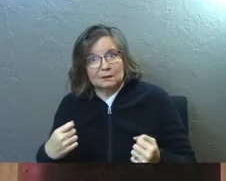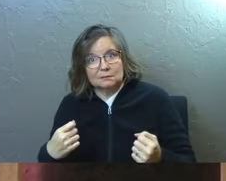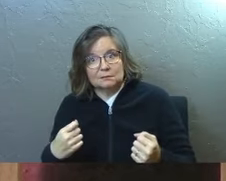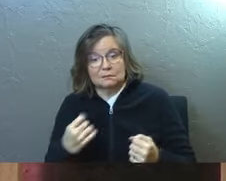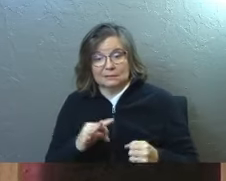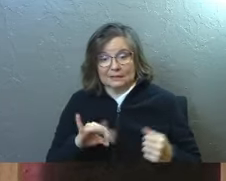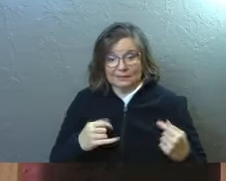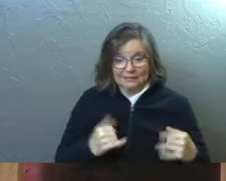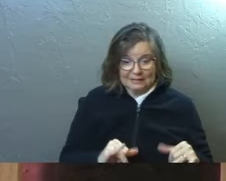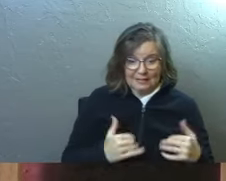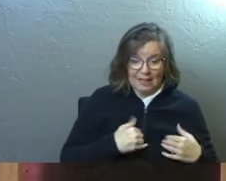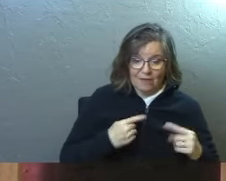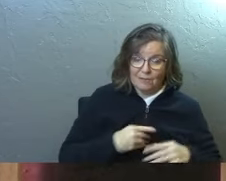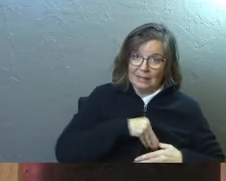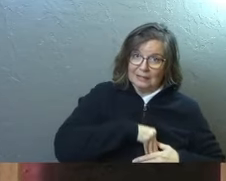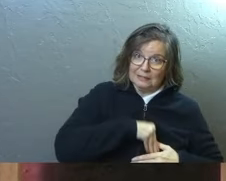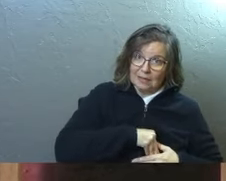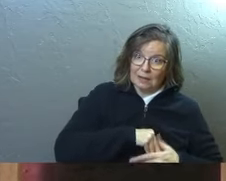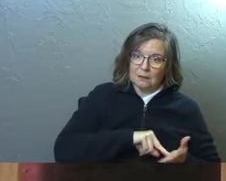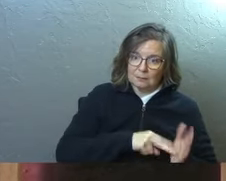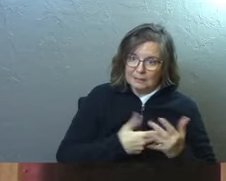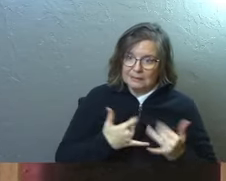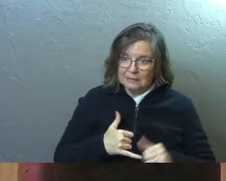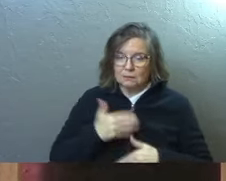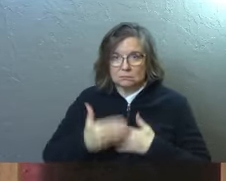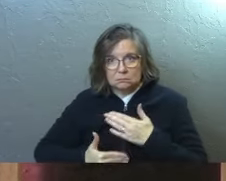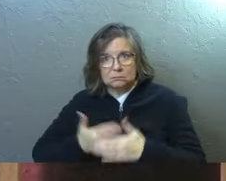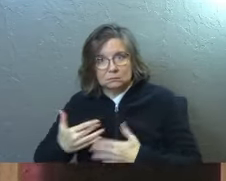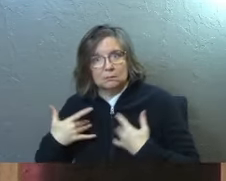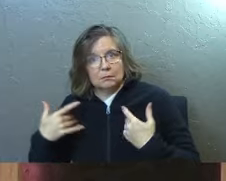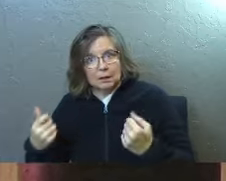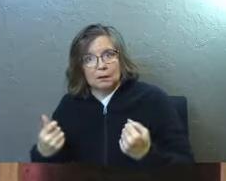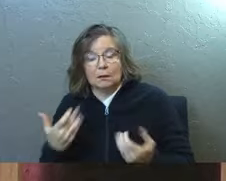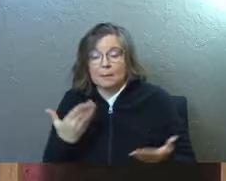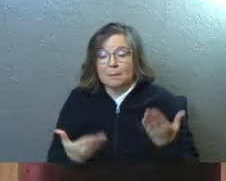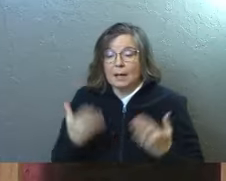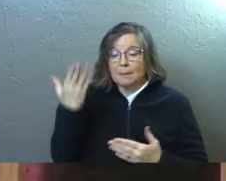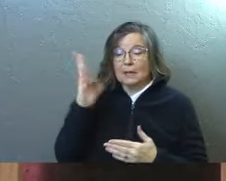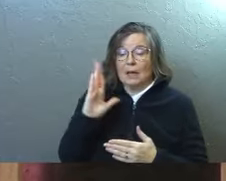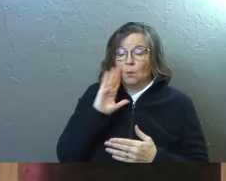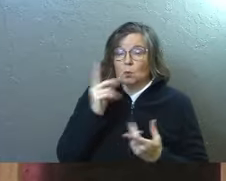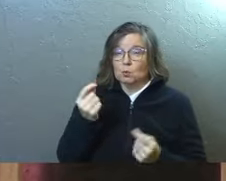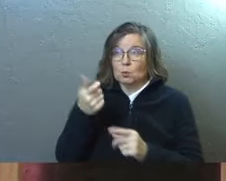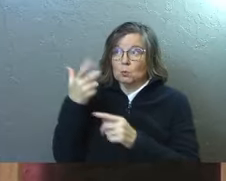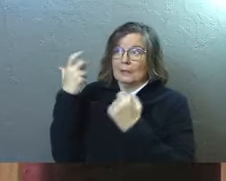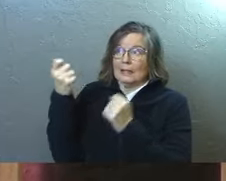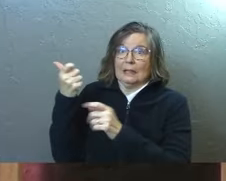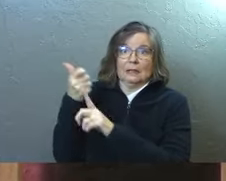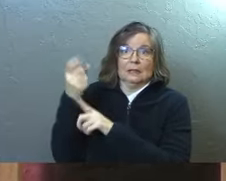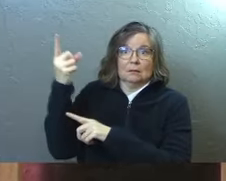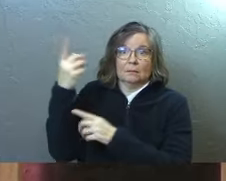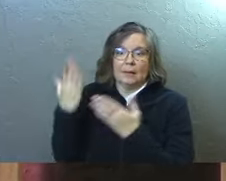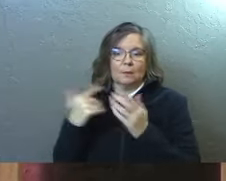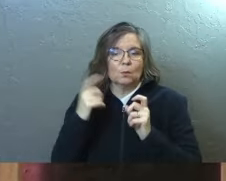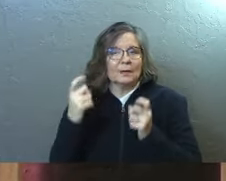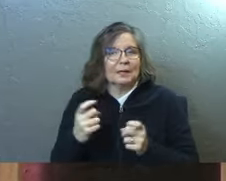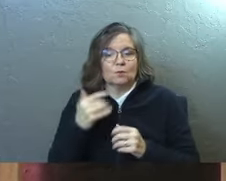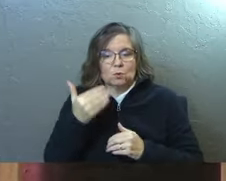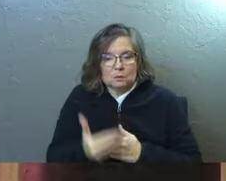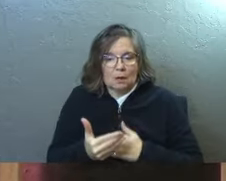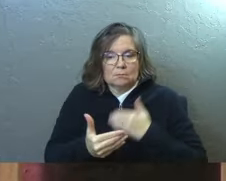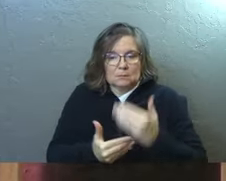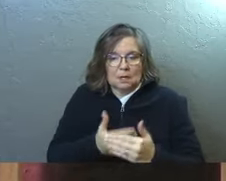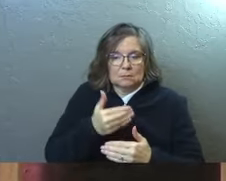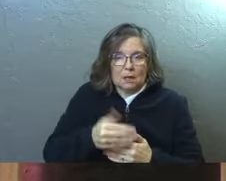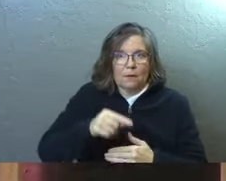If there's still pain, you still have healing to do. Um, it may be that God is going to do the healing in you. may be that he's going to give you steps